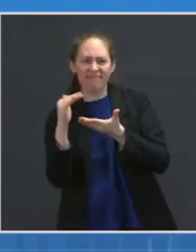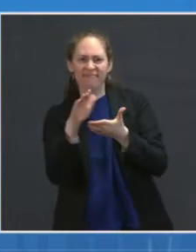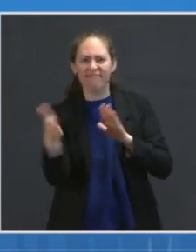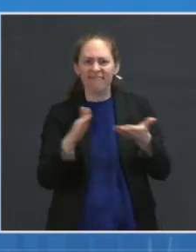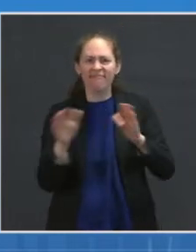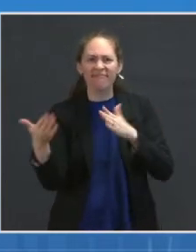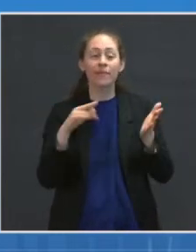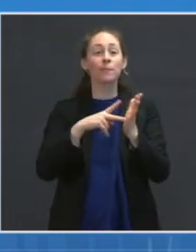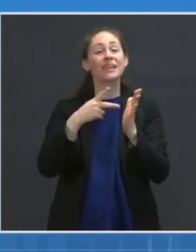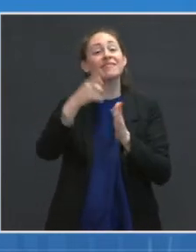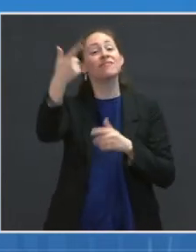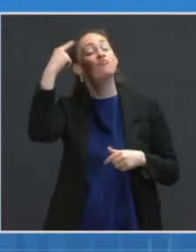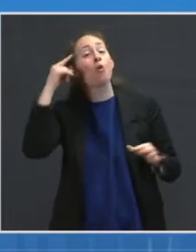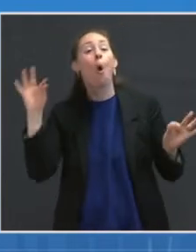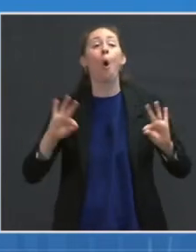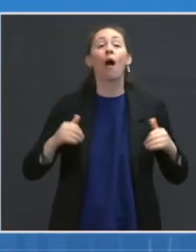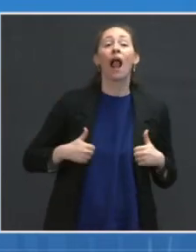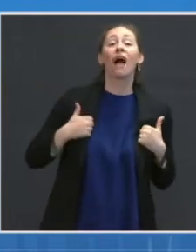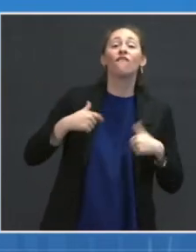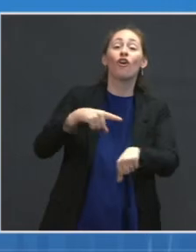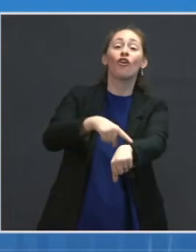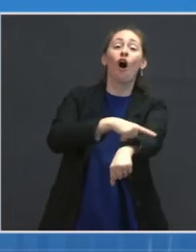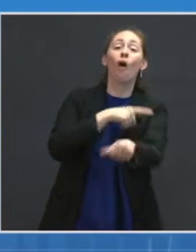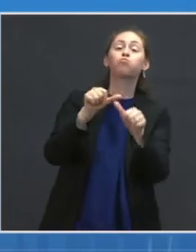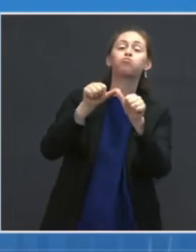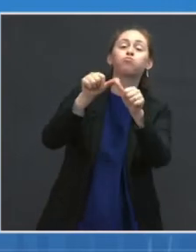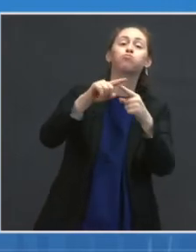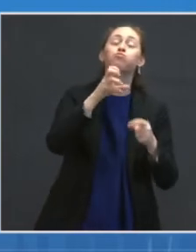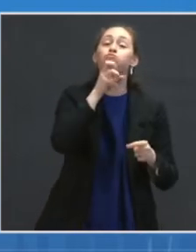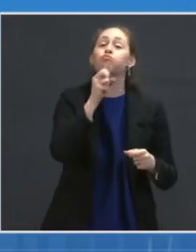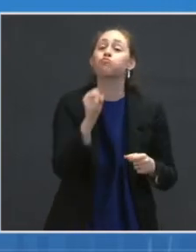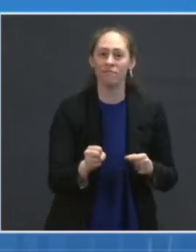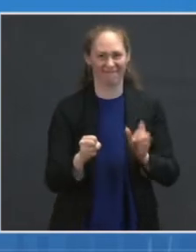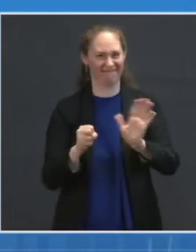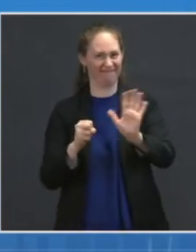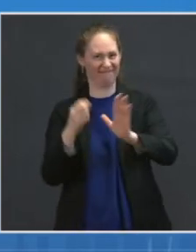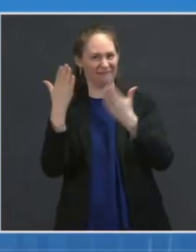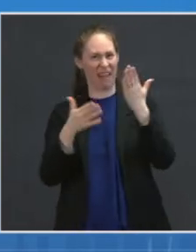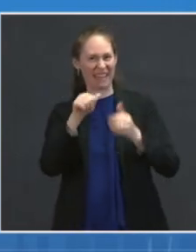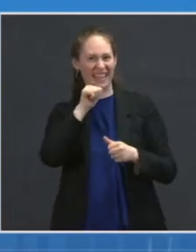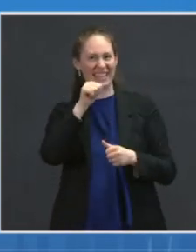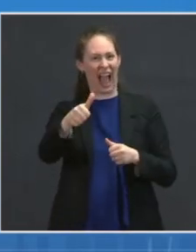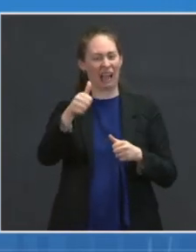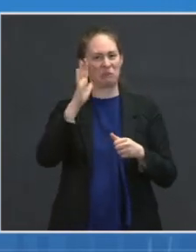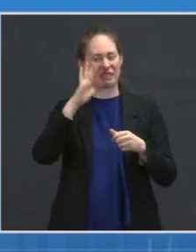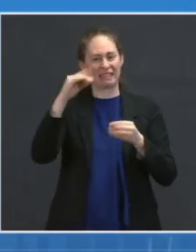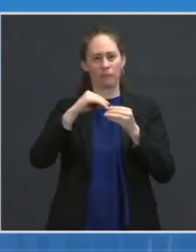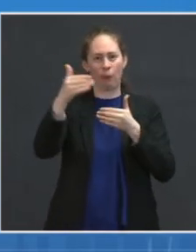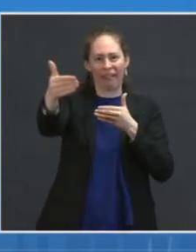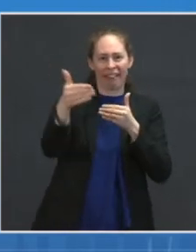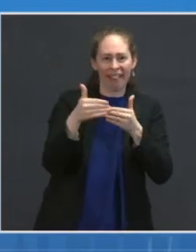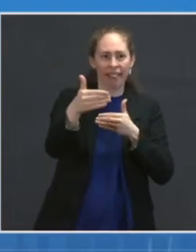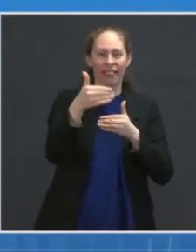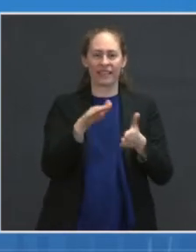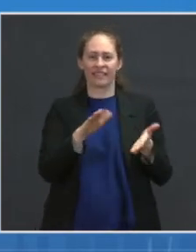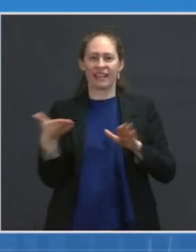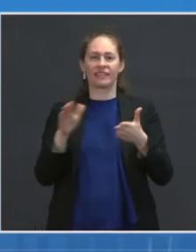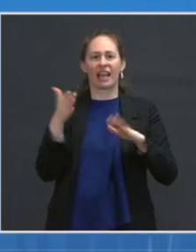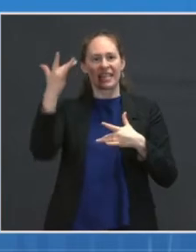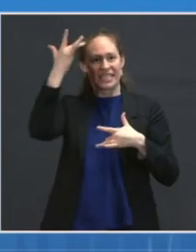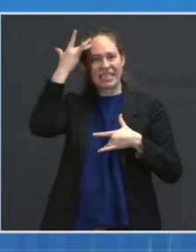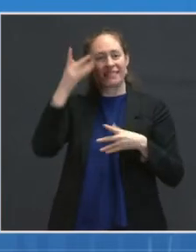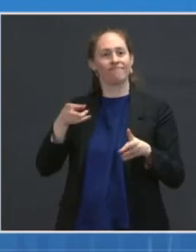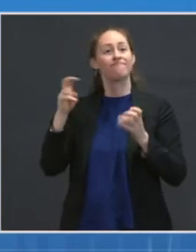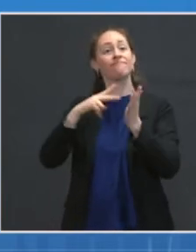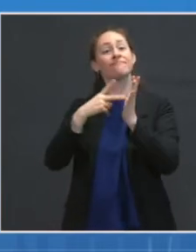to the life expectancy in 2019. This represents a substantial decline in life expectancy in our nation.